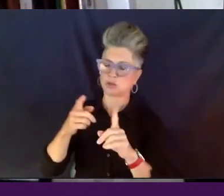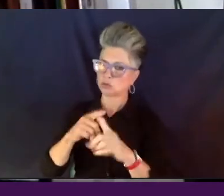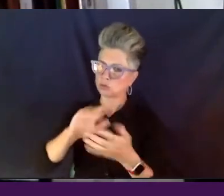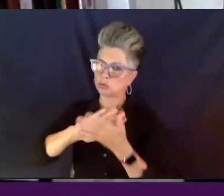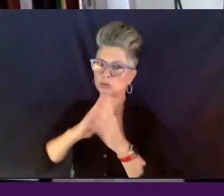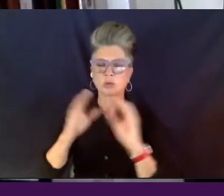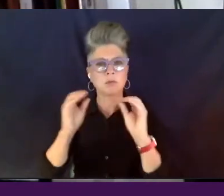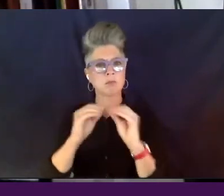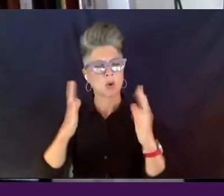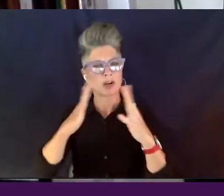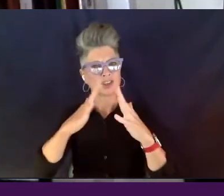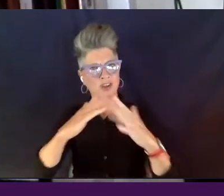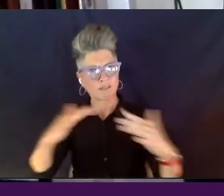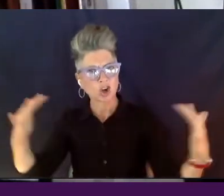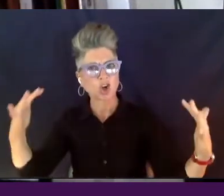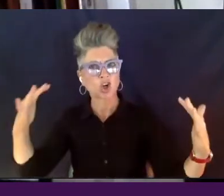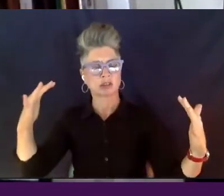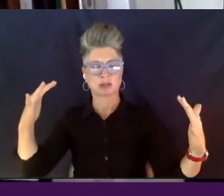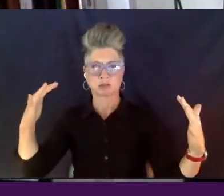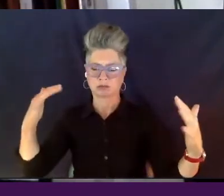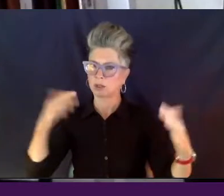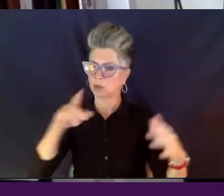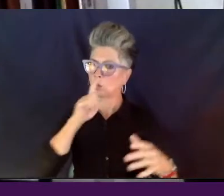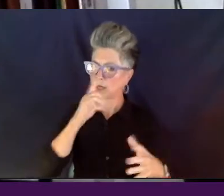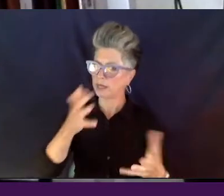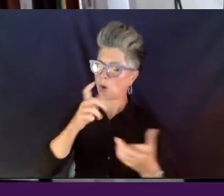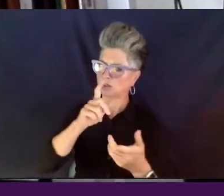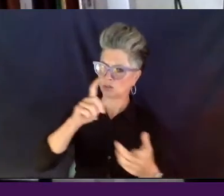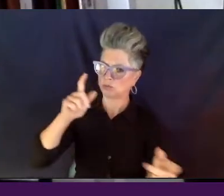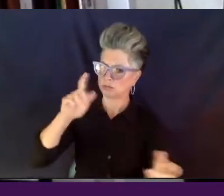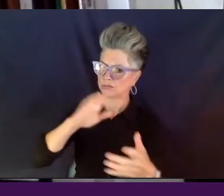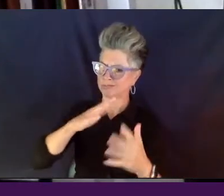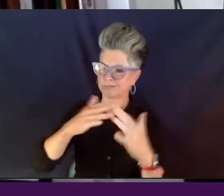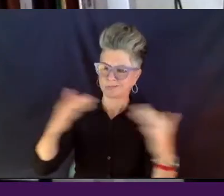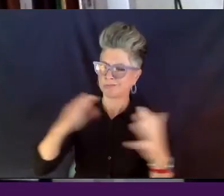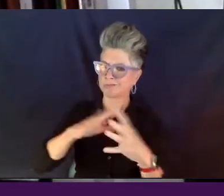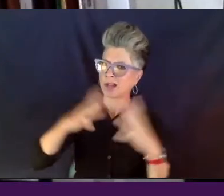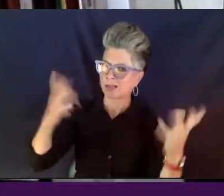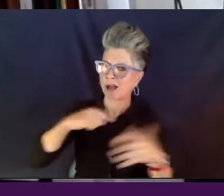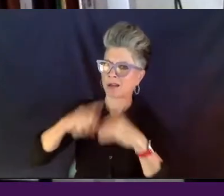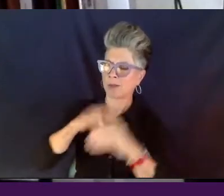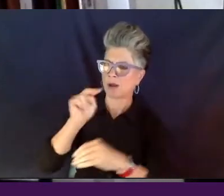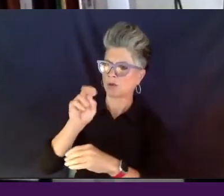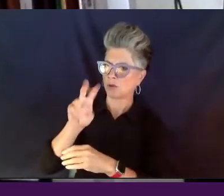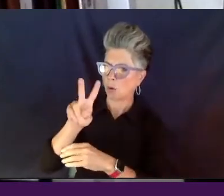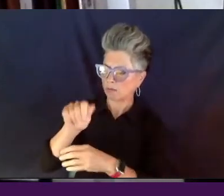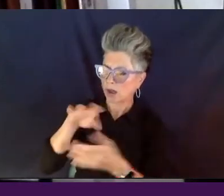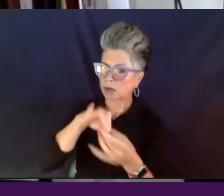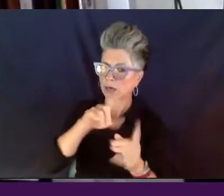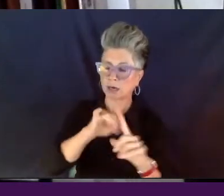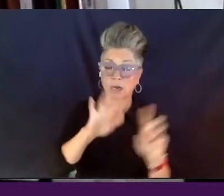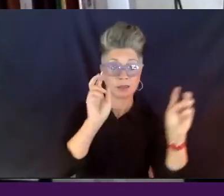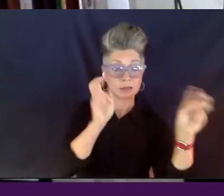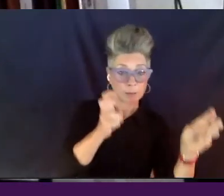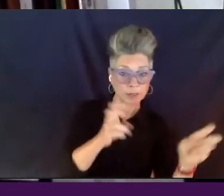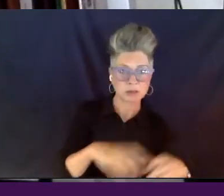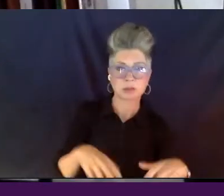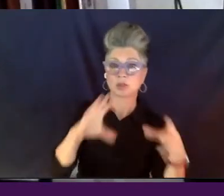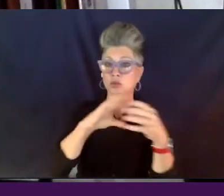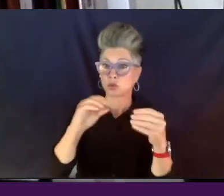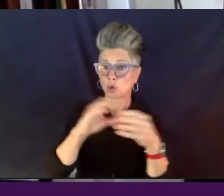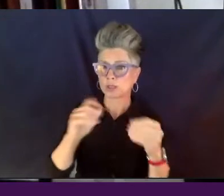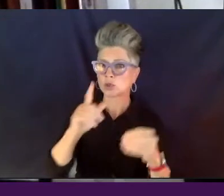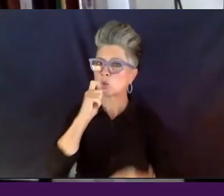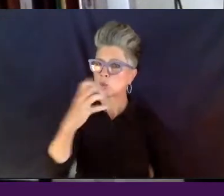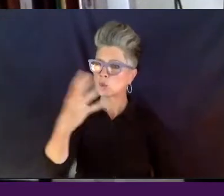a lot about Nova in terms of the topics and the stories, who's in front of the camera and who's